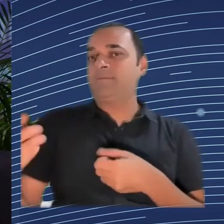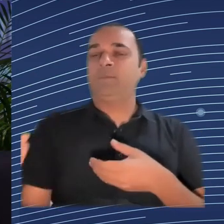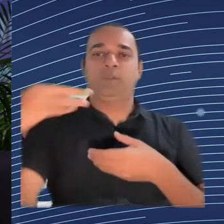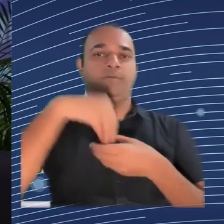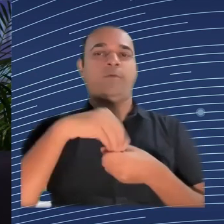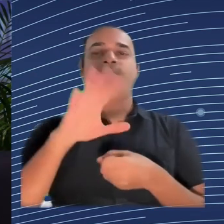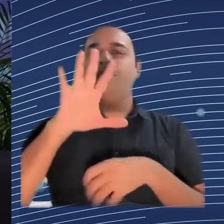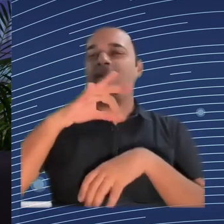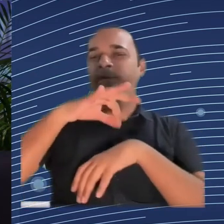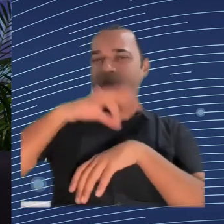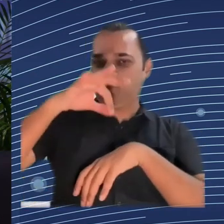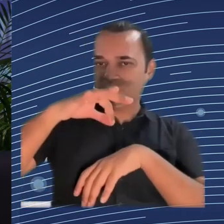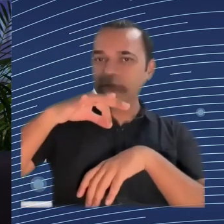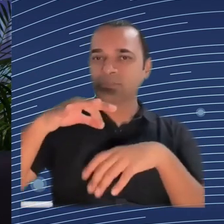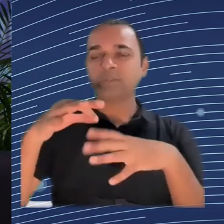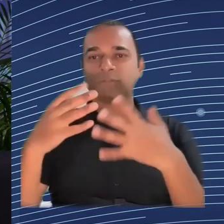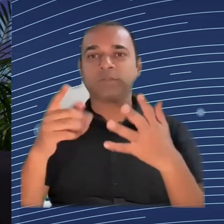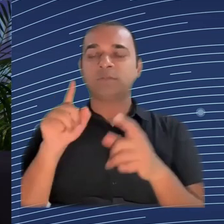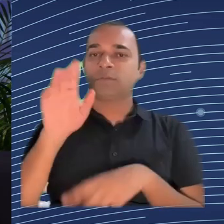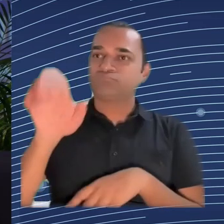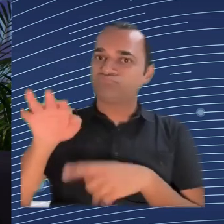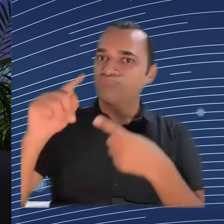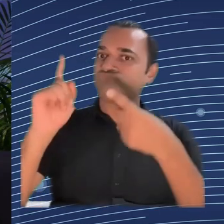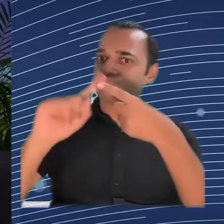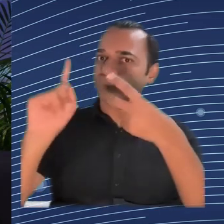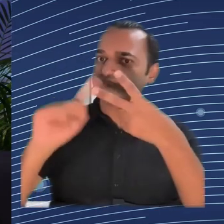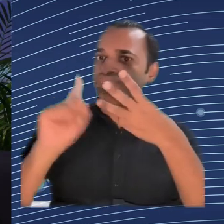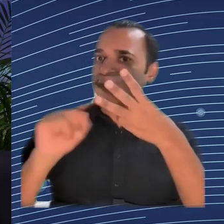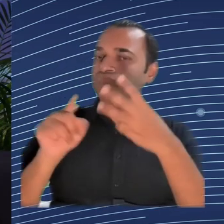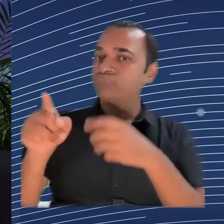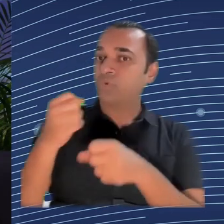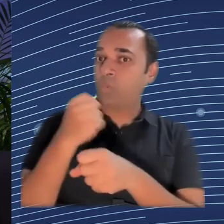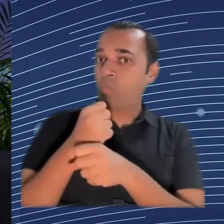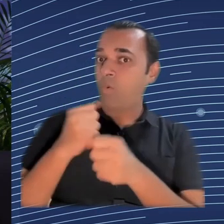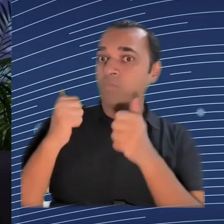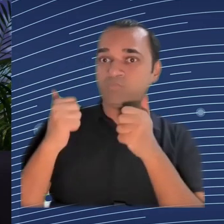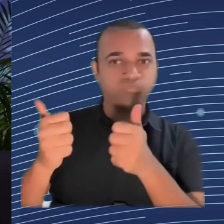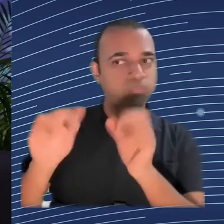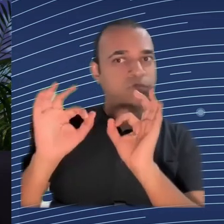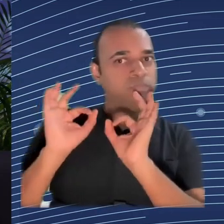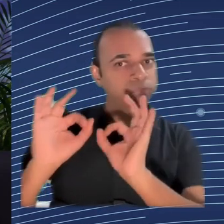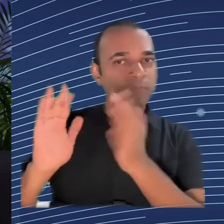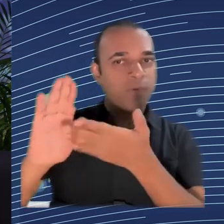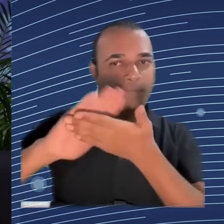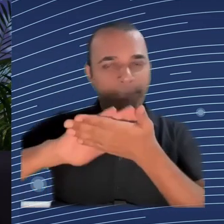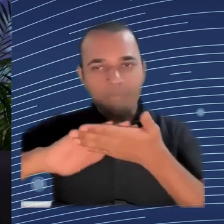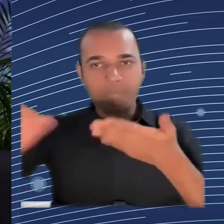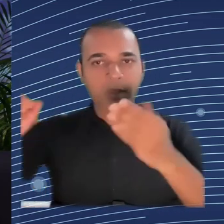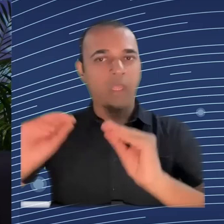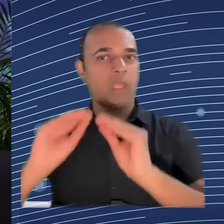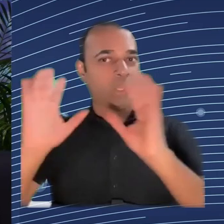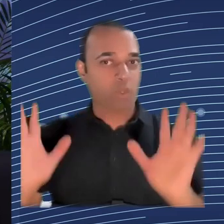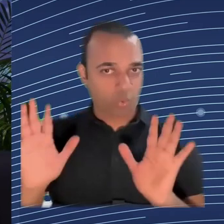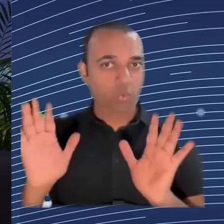within five minutes, they were disconnected. What does that mean for them? No one behind, in particular, except